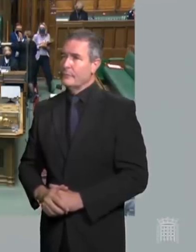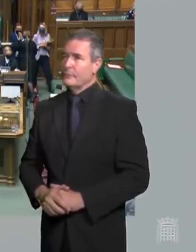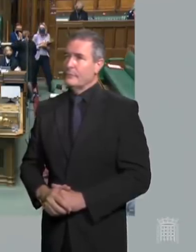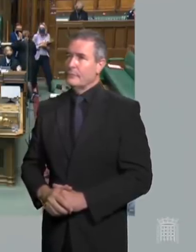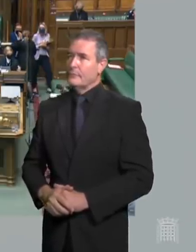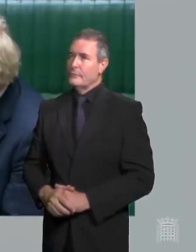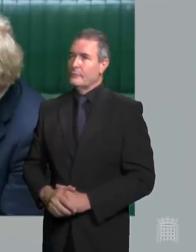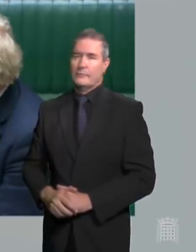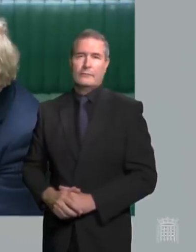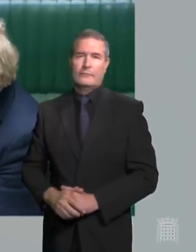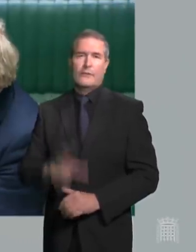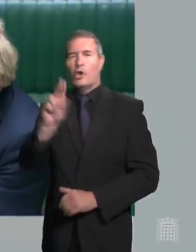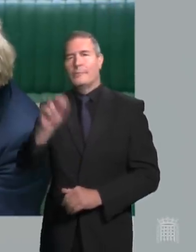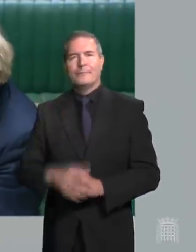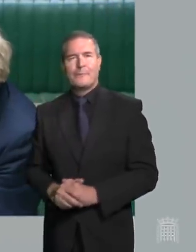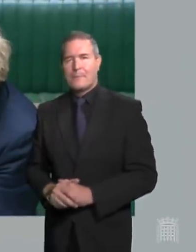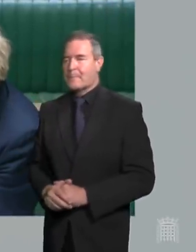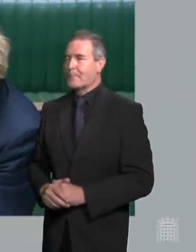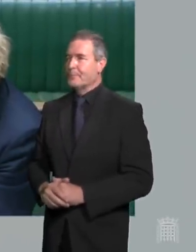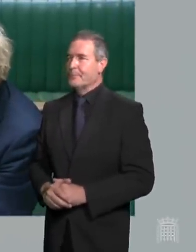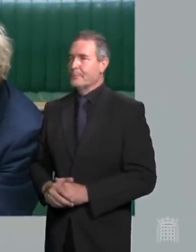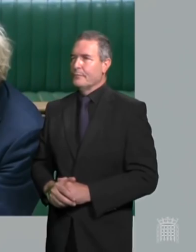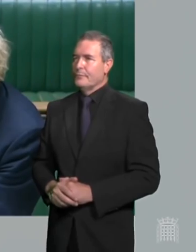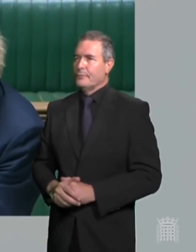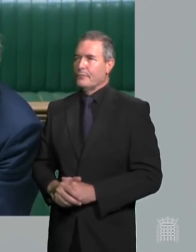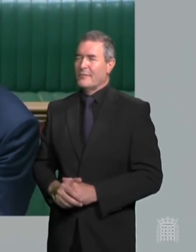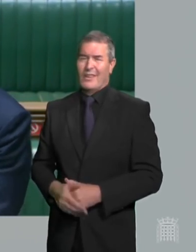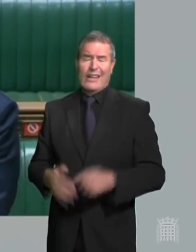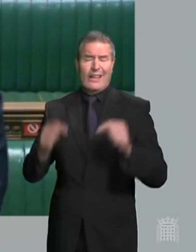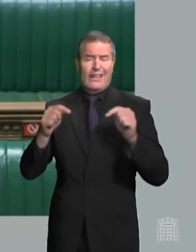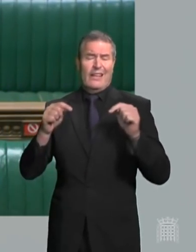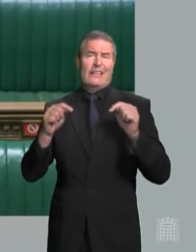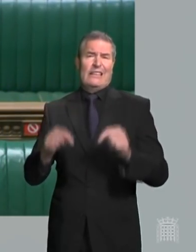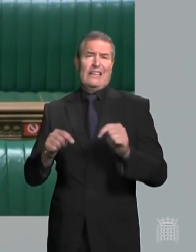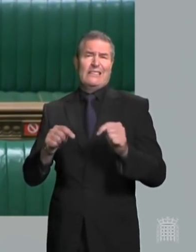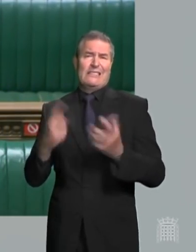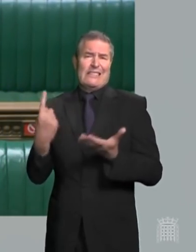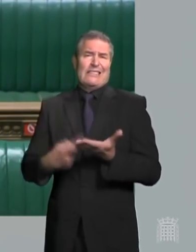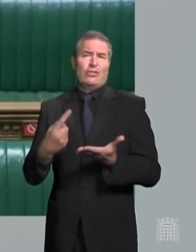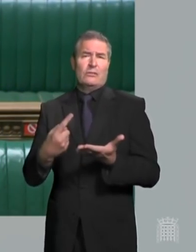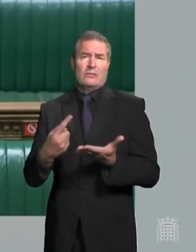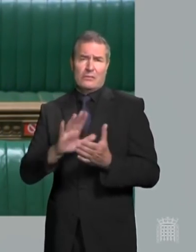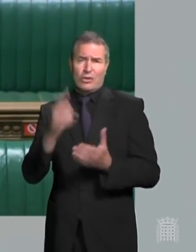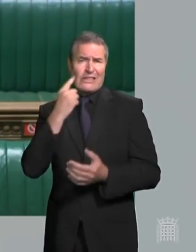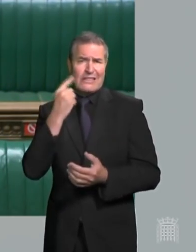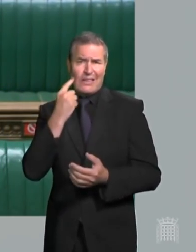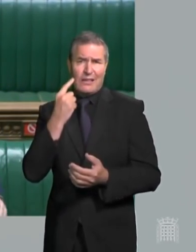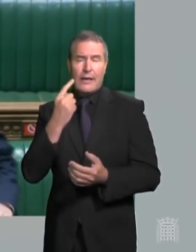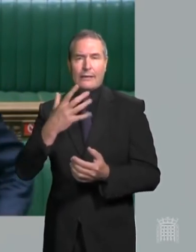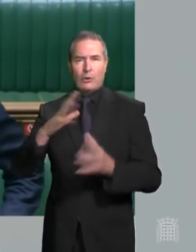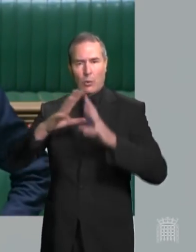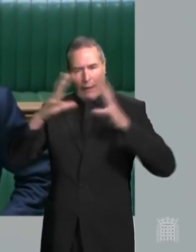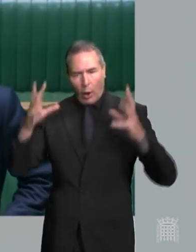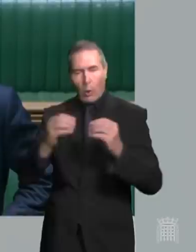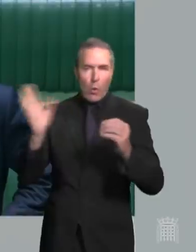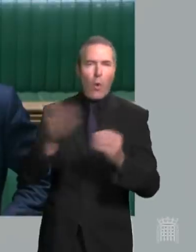No, Mr Speaker, is the answer to that. And these are, of course, these are difficult decisions. They need to be taken in a balanced way.